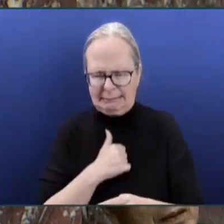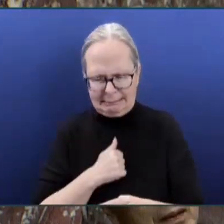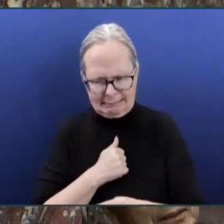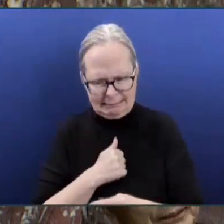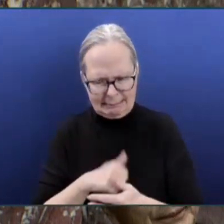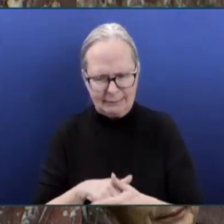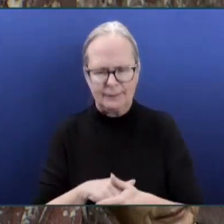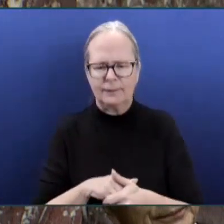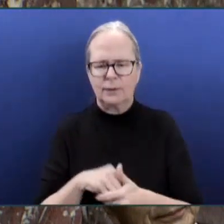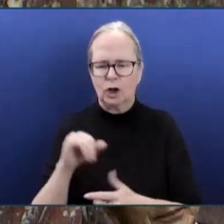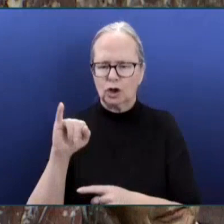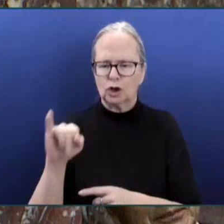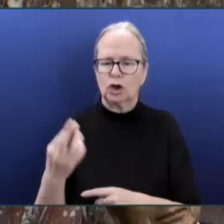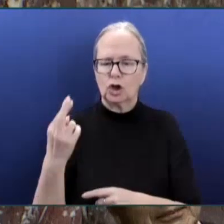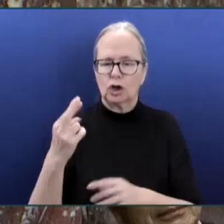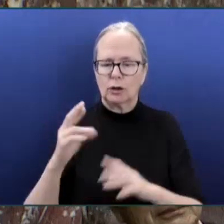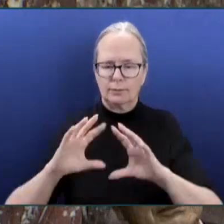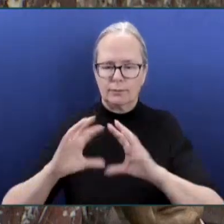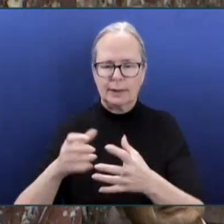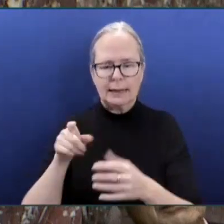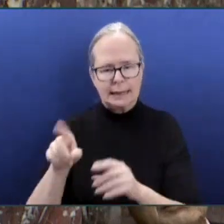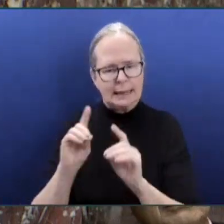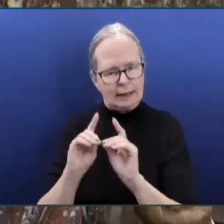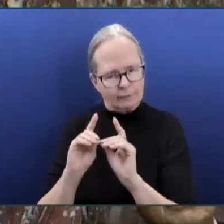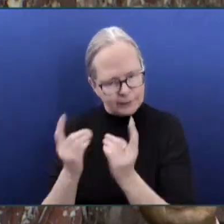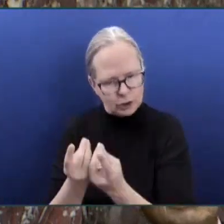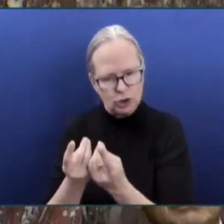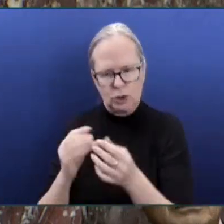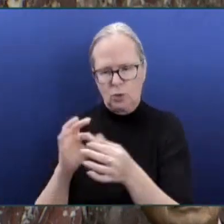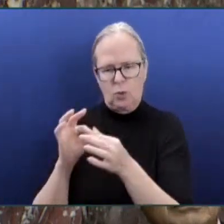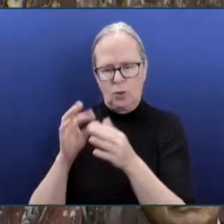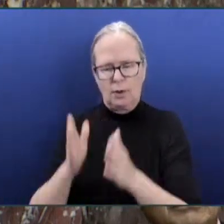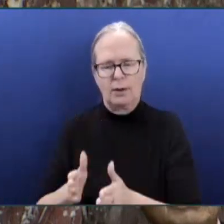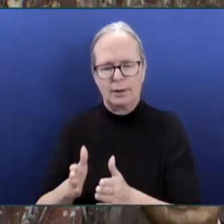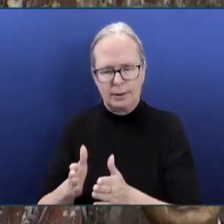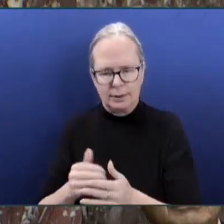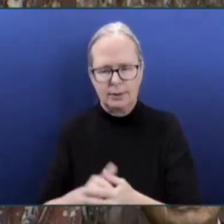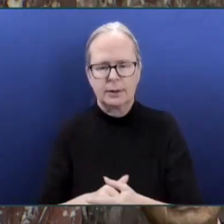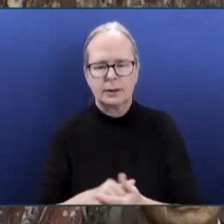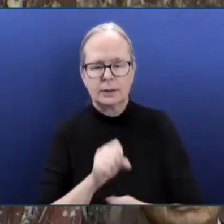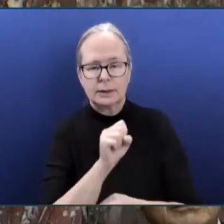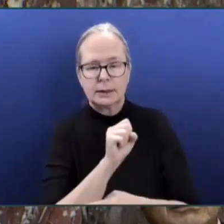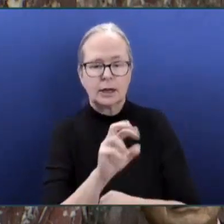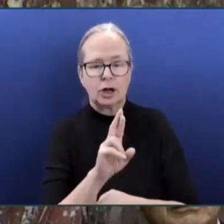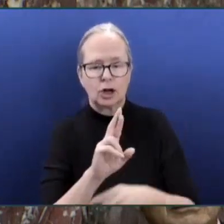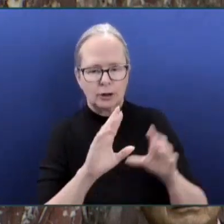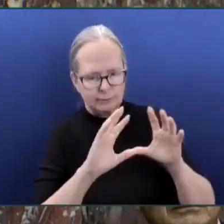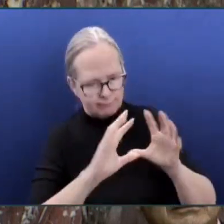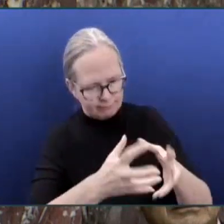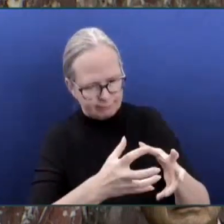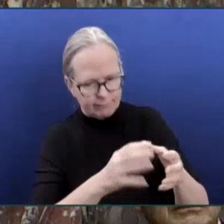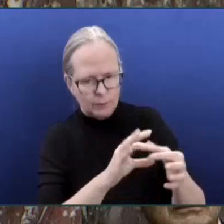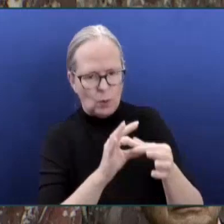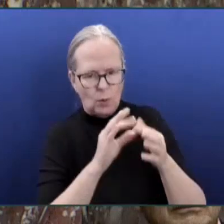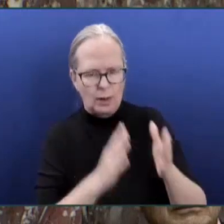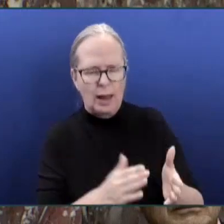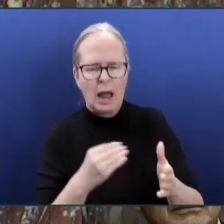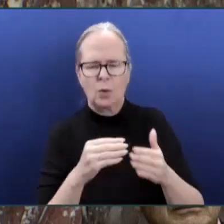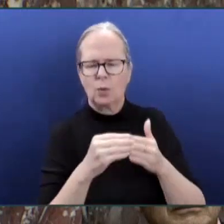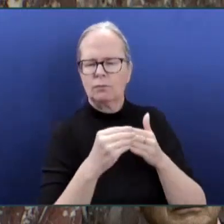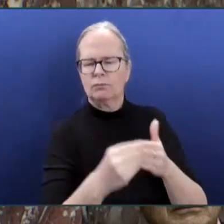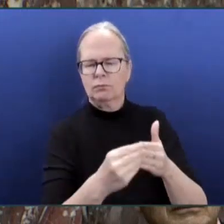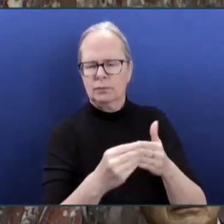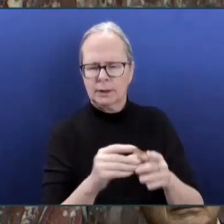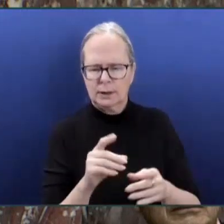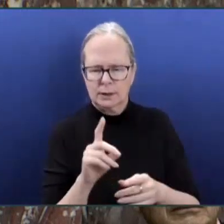Nugric, Senior Squad Division Coordinator and Director of Digital Media. Anita Qian, Bantam Division